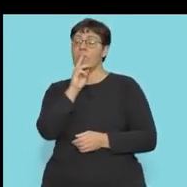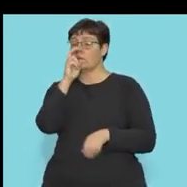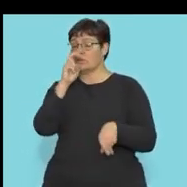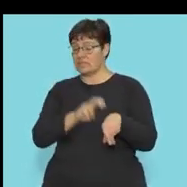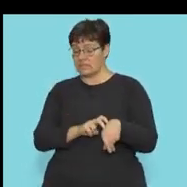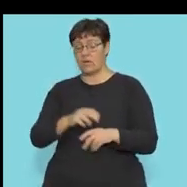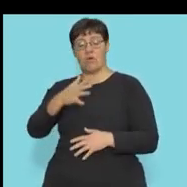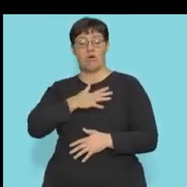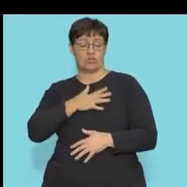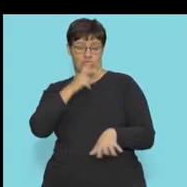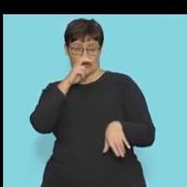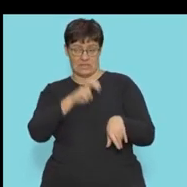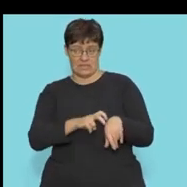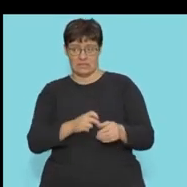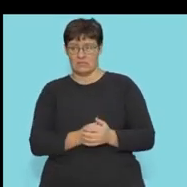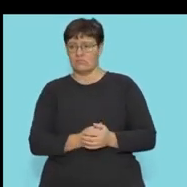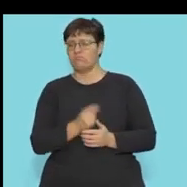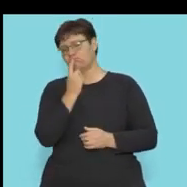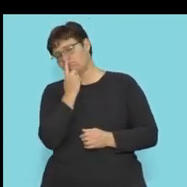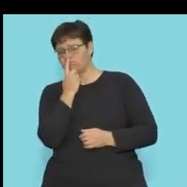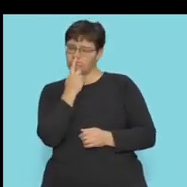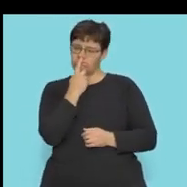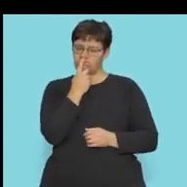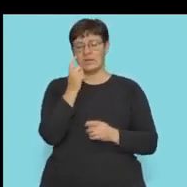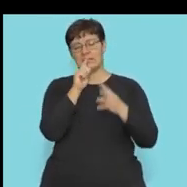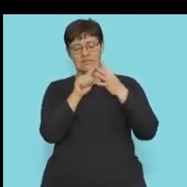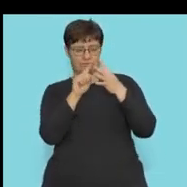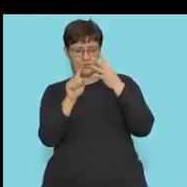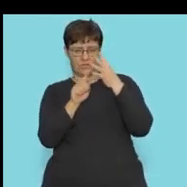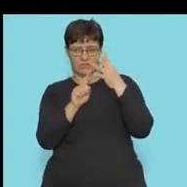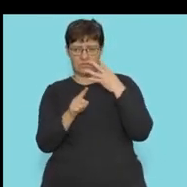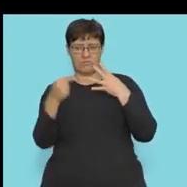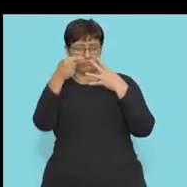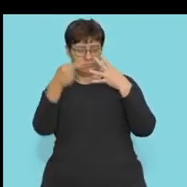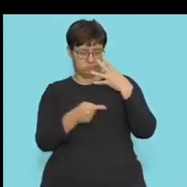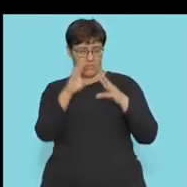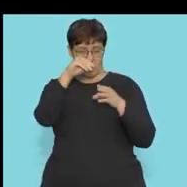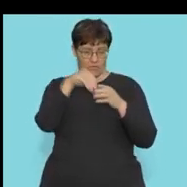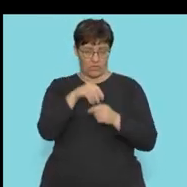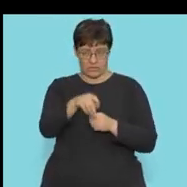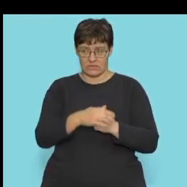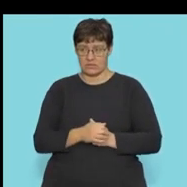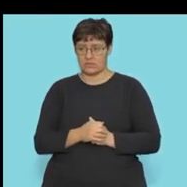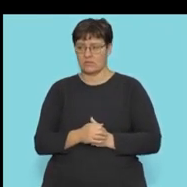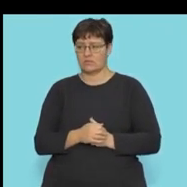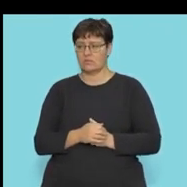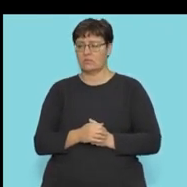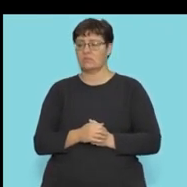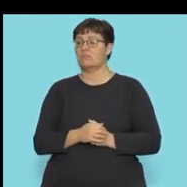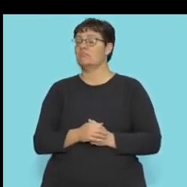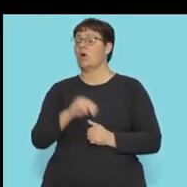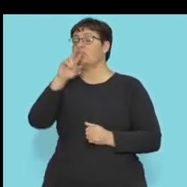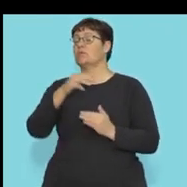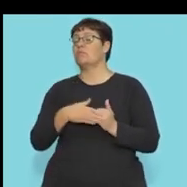needed as well as oxygen. So we're looking at various different components involved in this process. Let's read the question